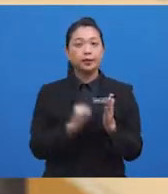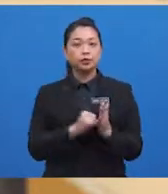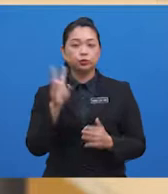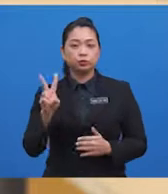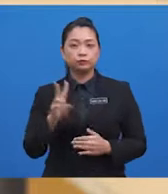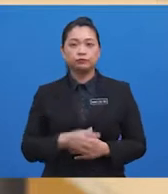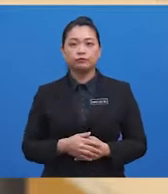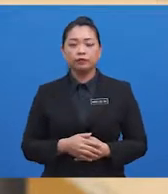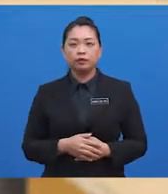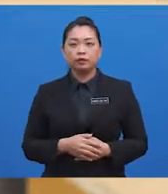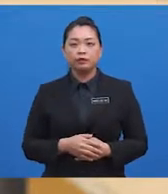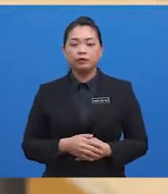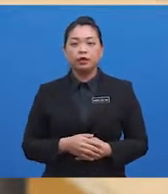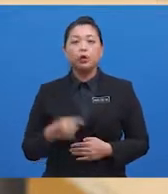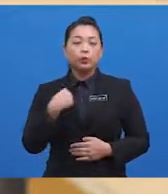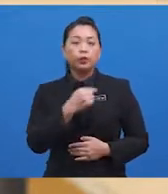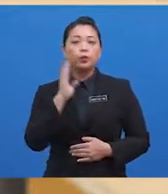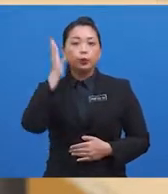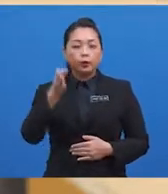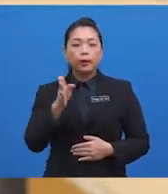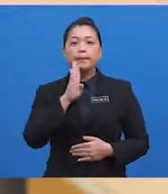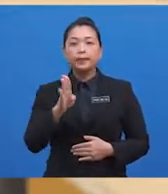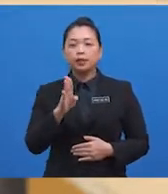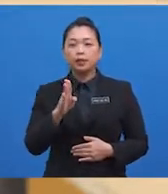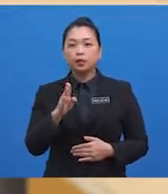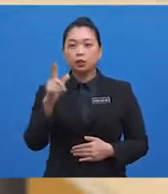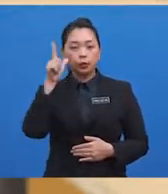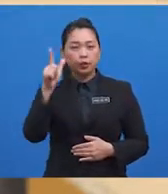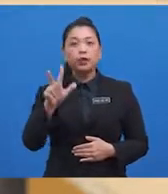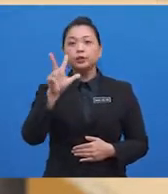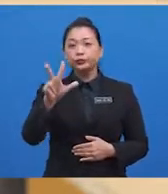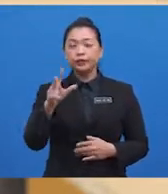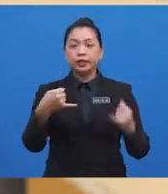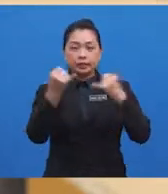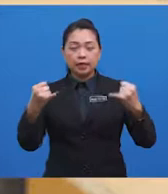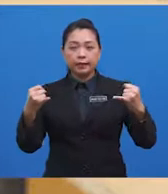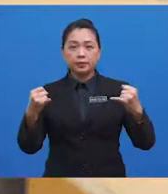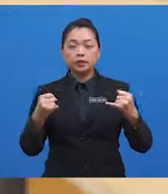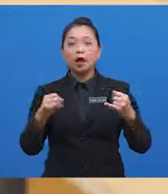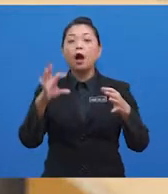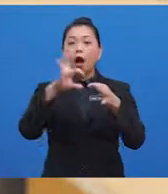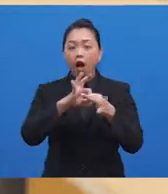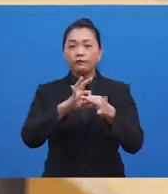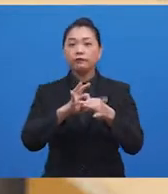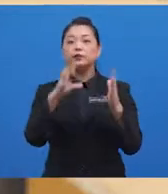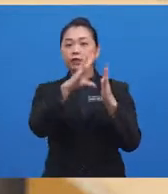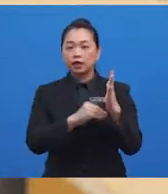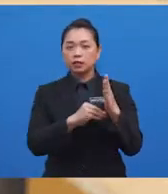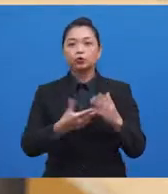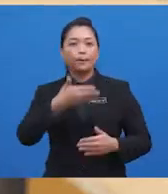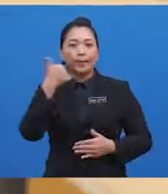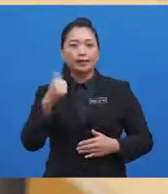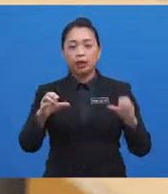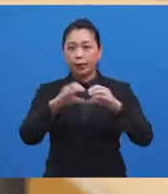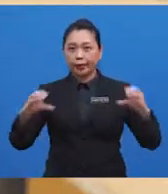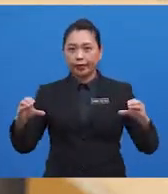course of our program, we will be looking at reading at three different types of text in order to better comprehend both